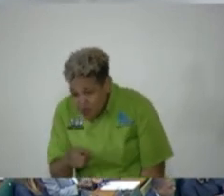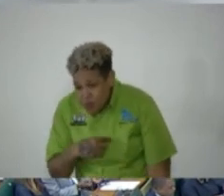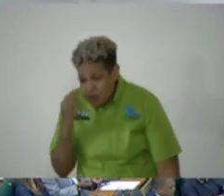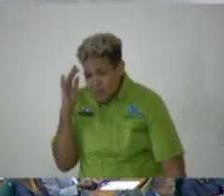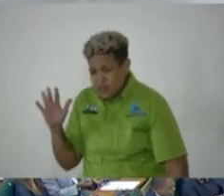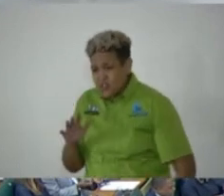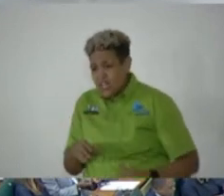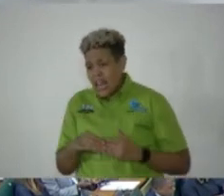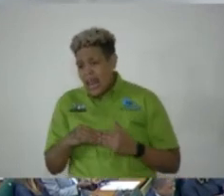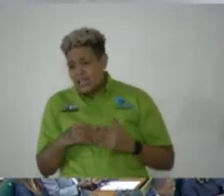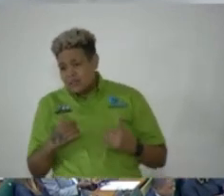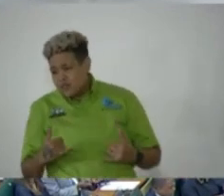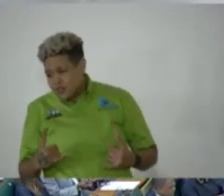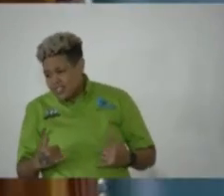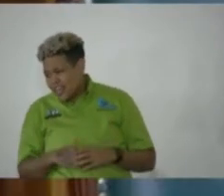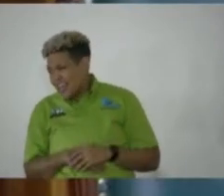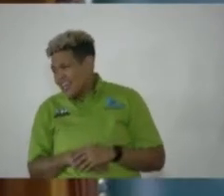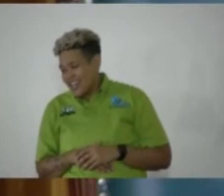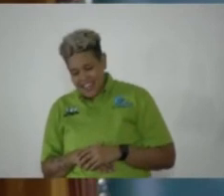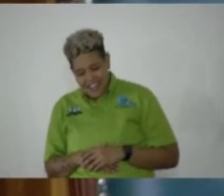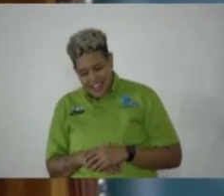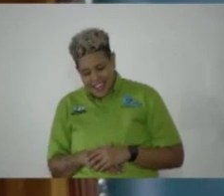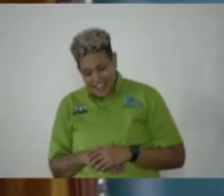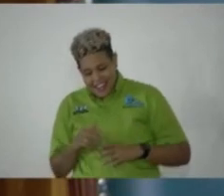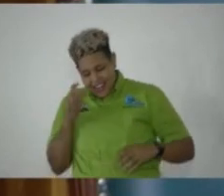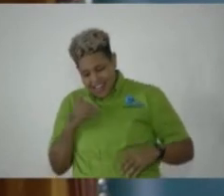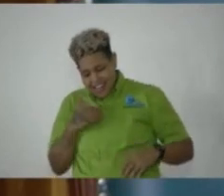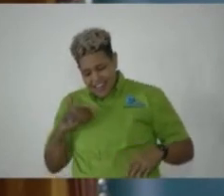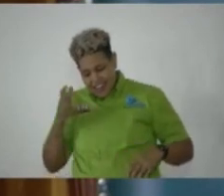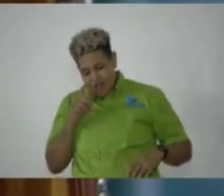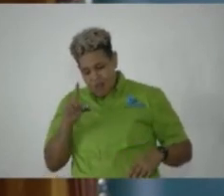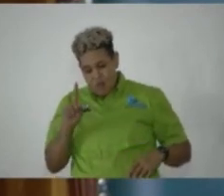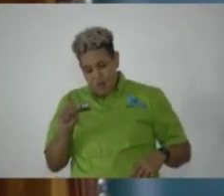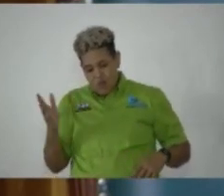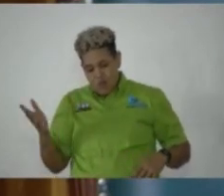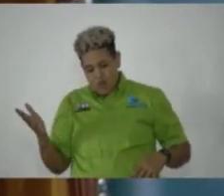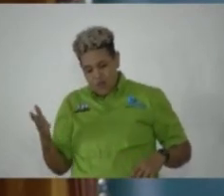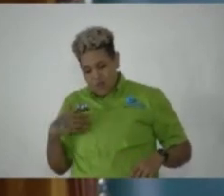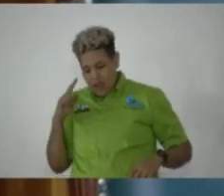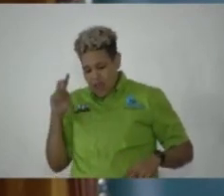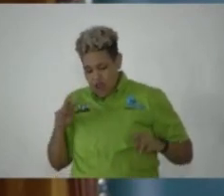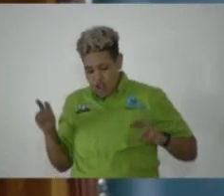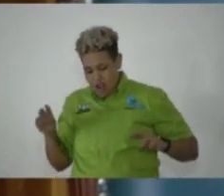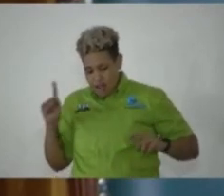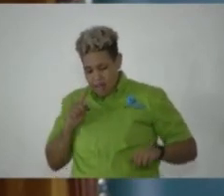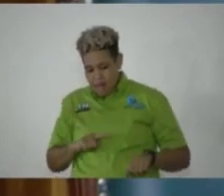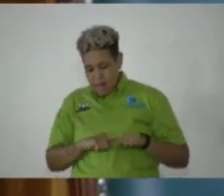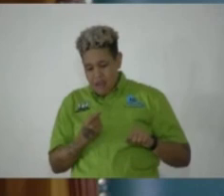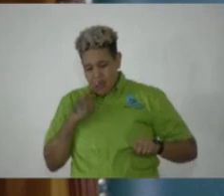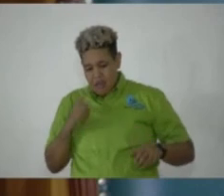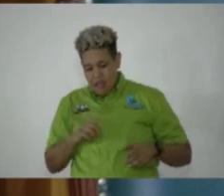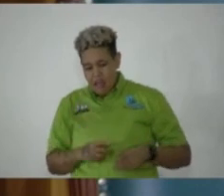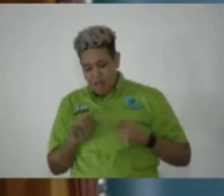at your latitude today. I am listening. I'm listening, member, and I've heard one question already, and I've observed that the beginning of the formulation